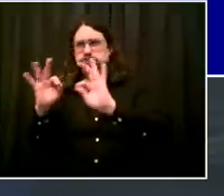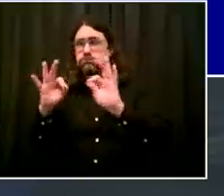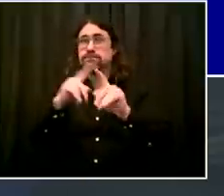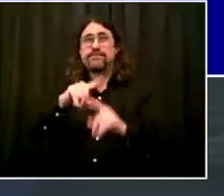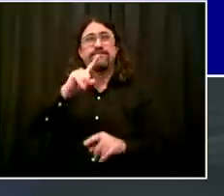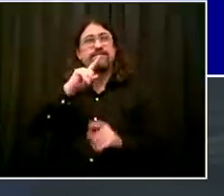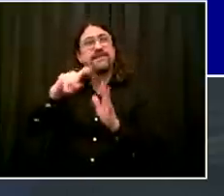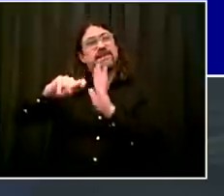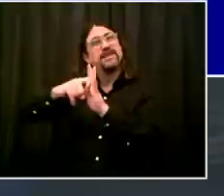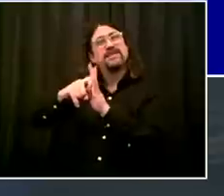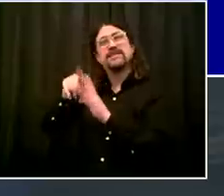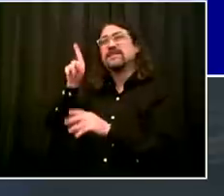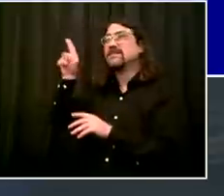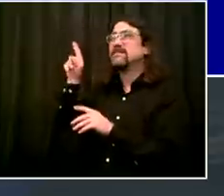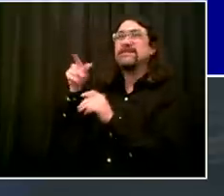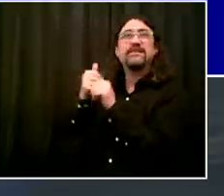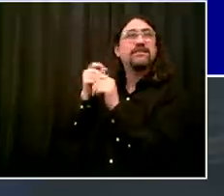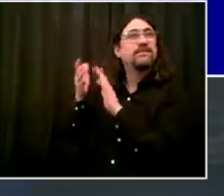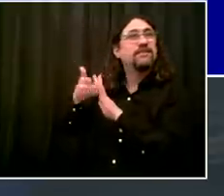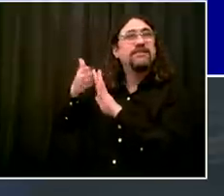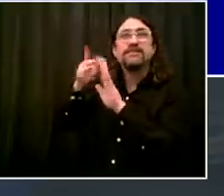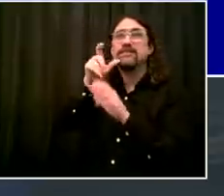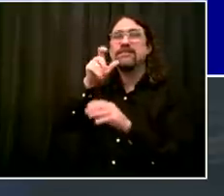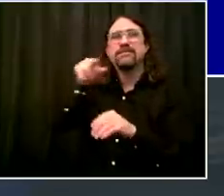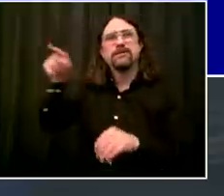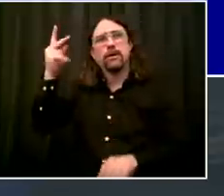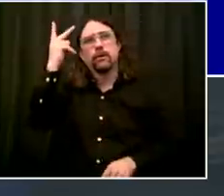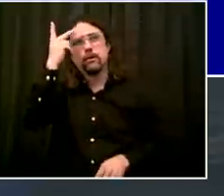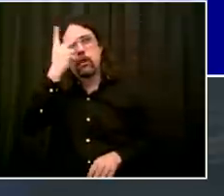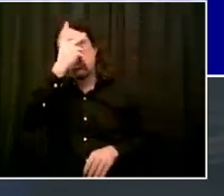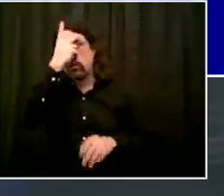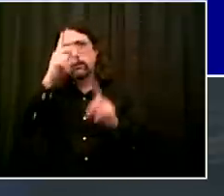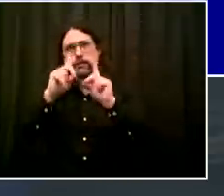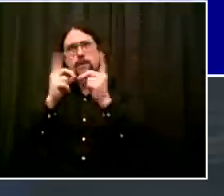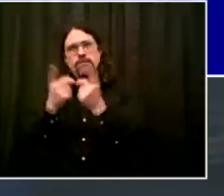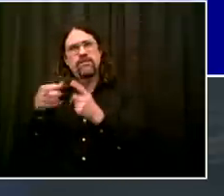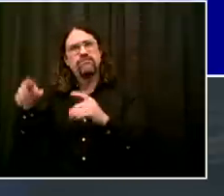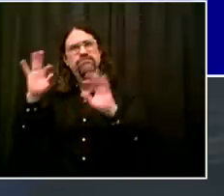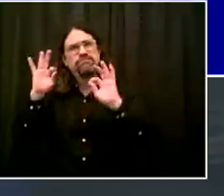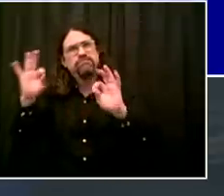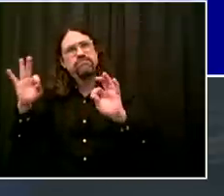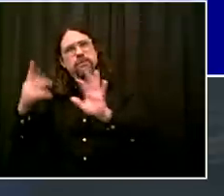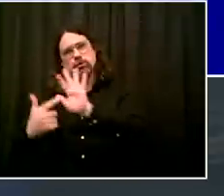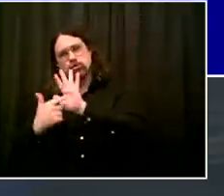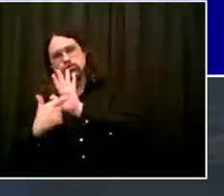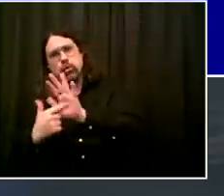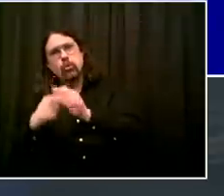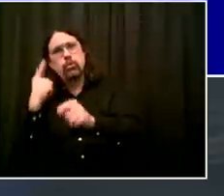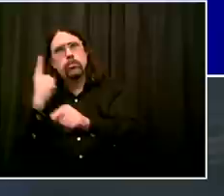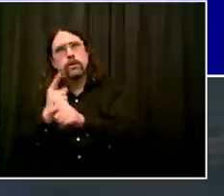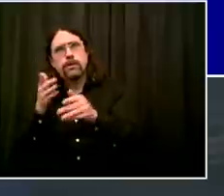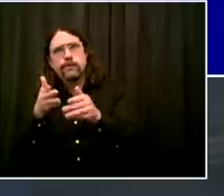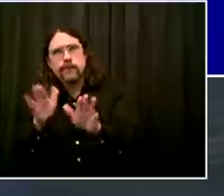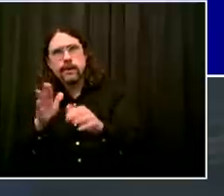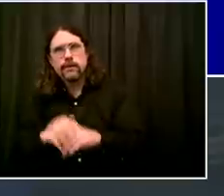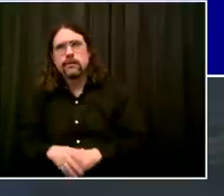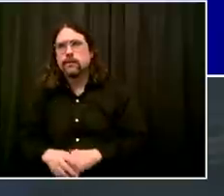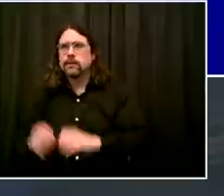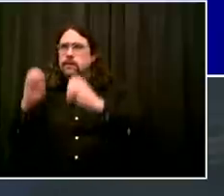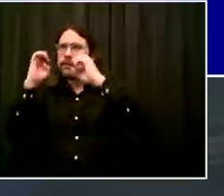showing people what social distancing looked like and how to do it, giving out face coverings. The Parks Department, this has been one of their finest hours.